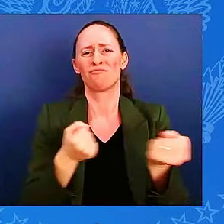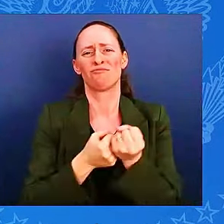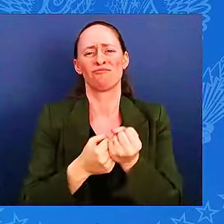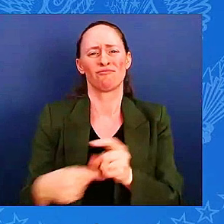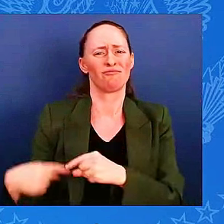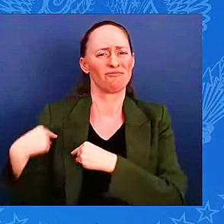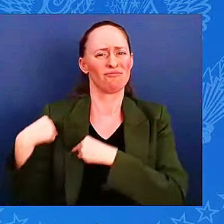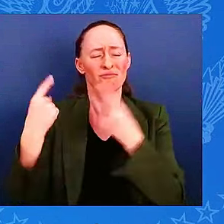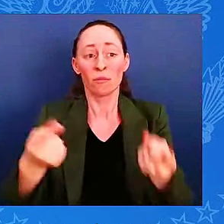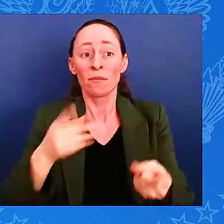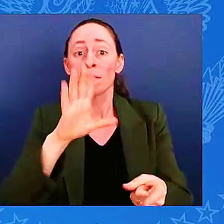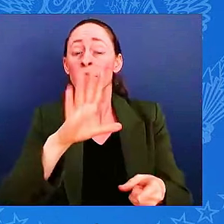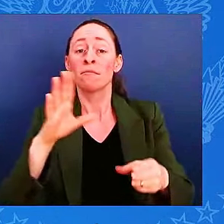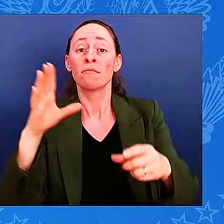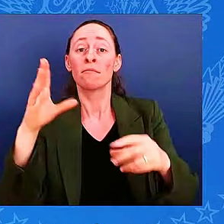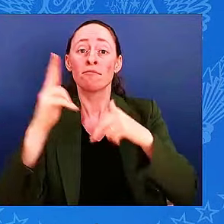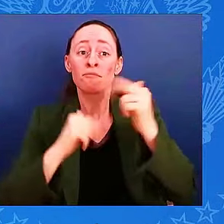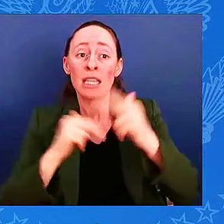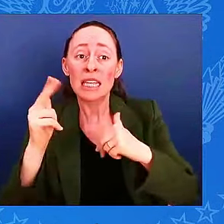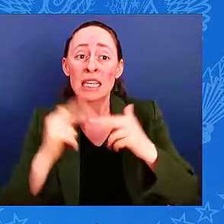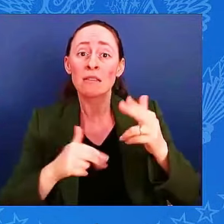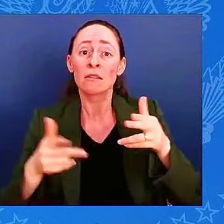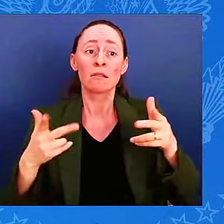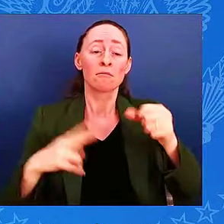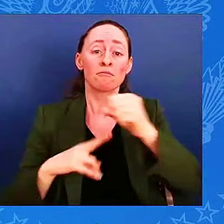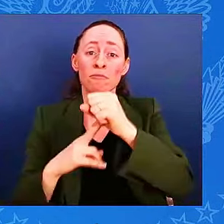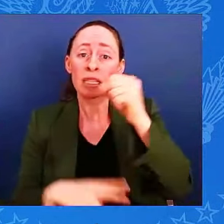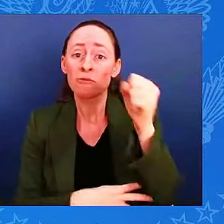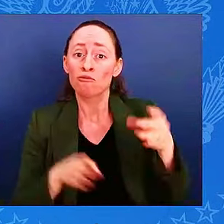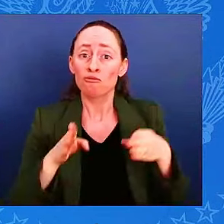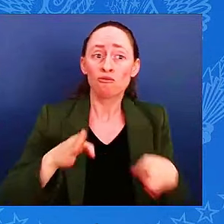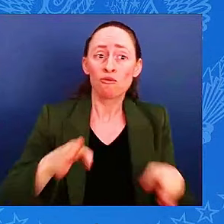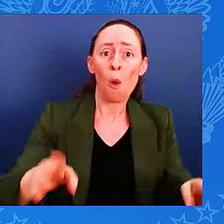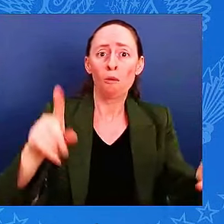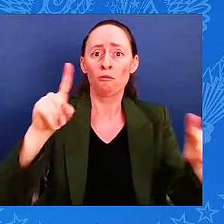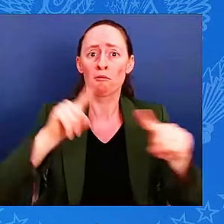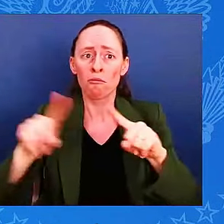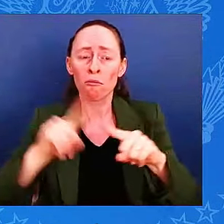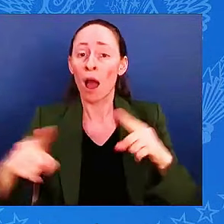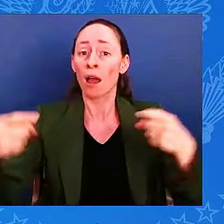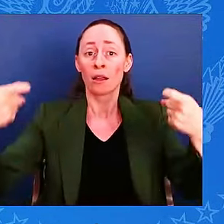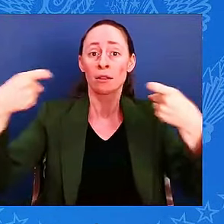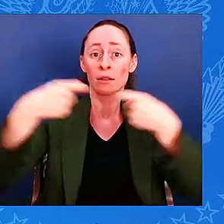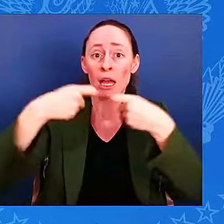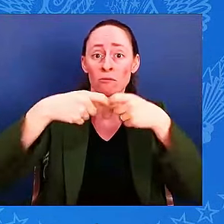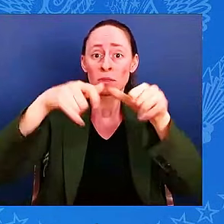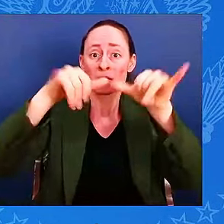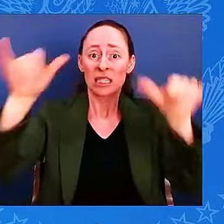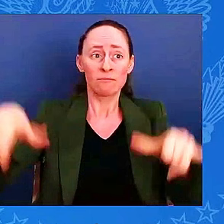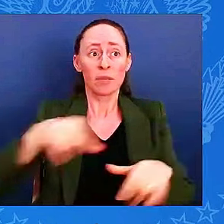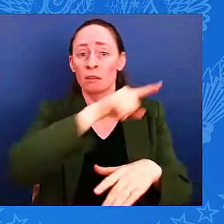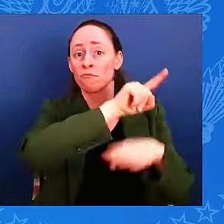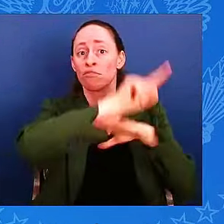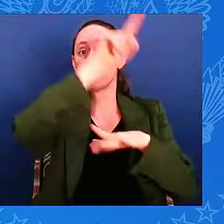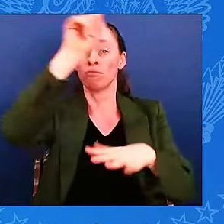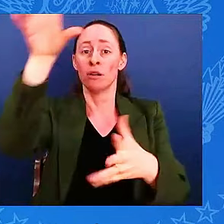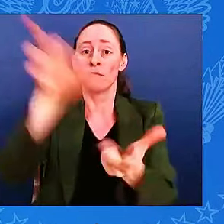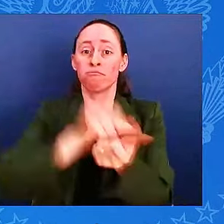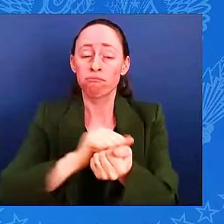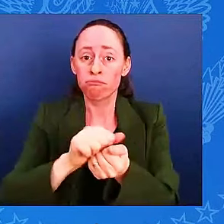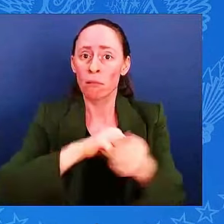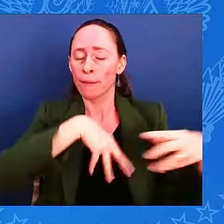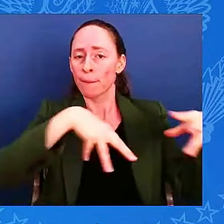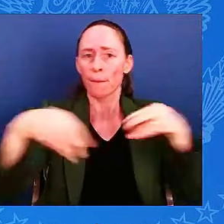our contribution to restoring energy production capacity following the destruction of the Nova Kharkova Dam.